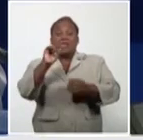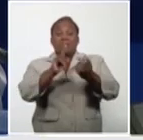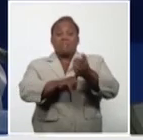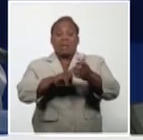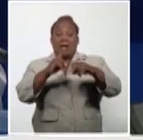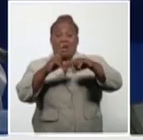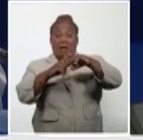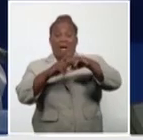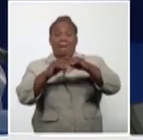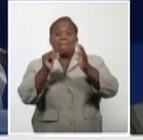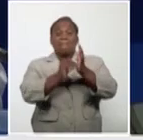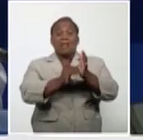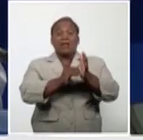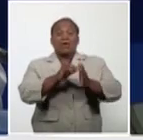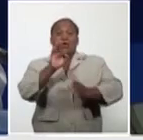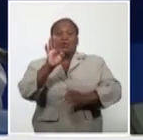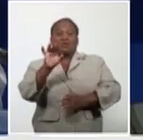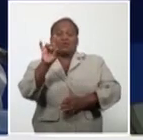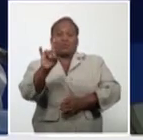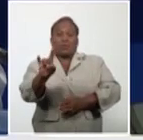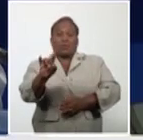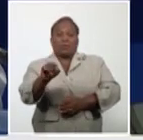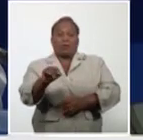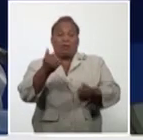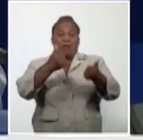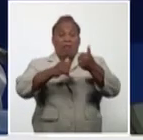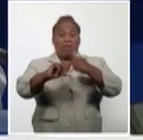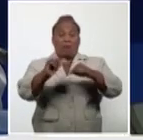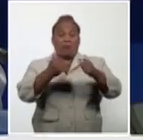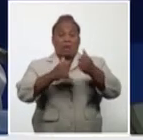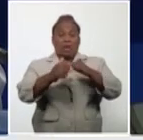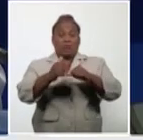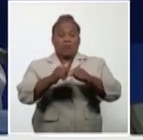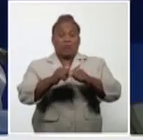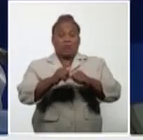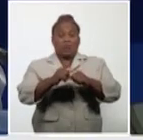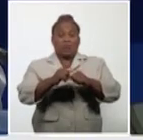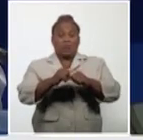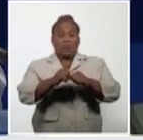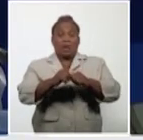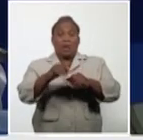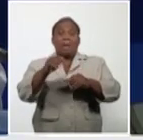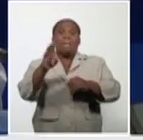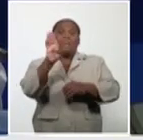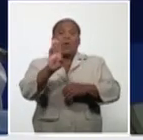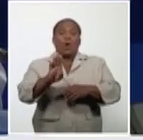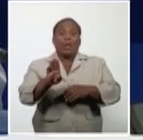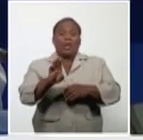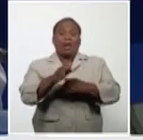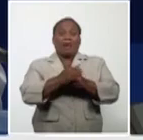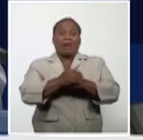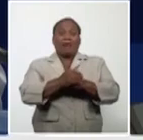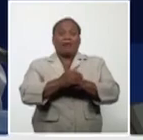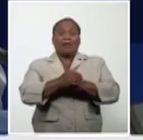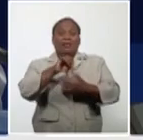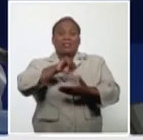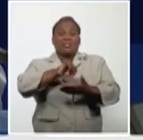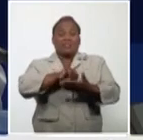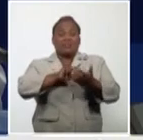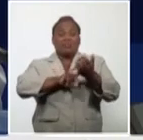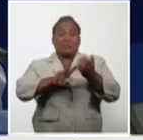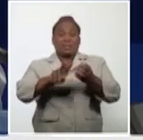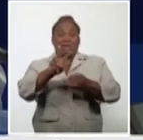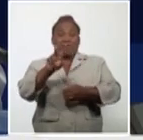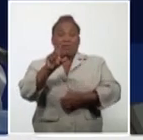The IPK laboratory had the largest numbers, with 1,089. The laboratory of the